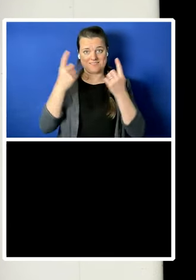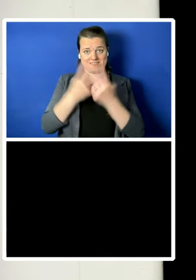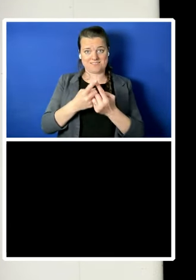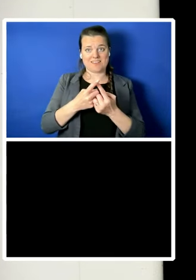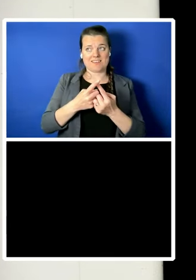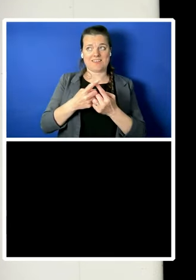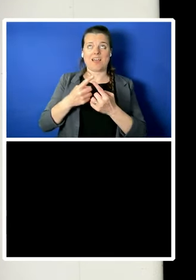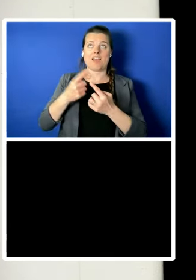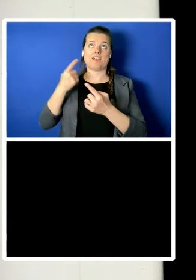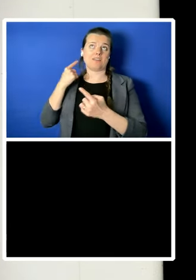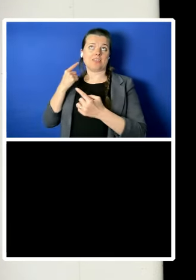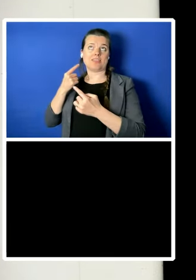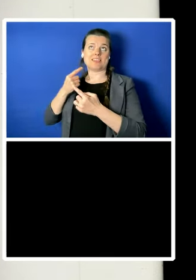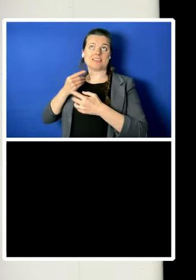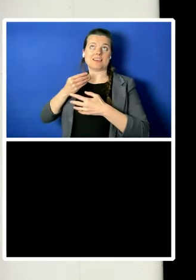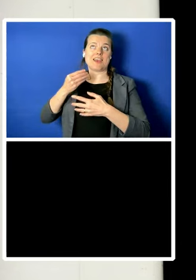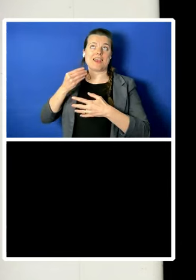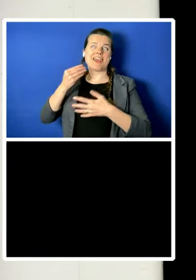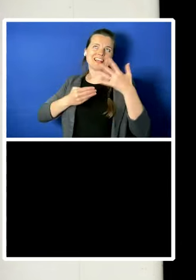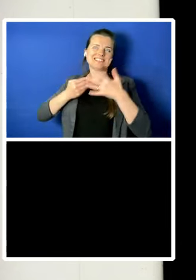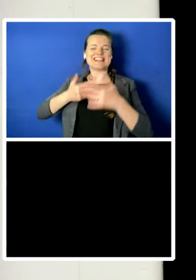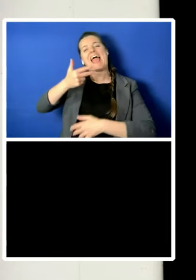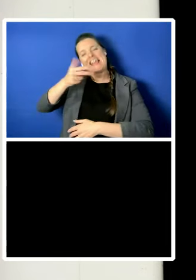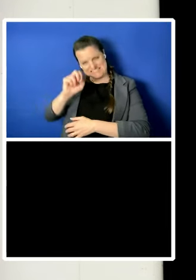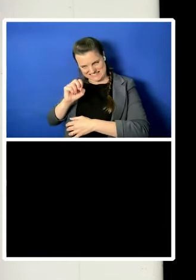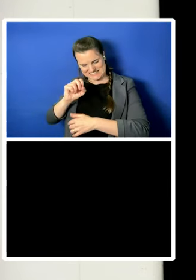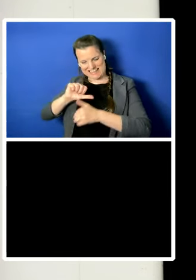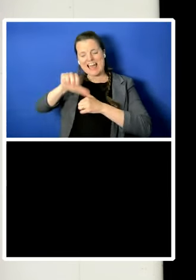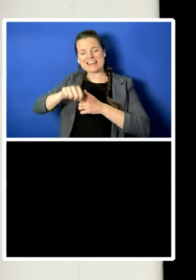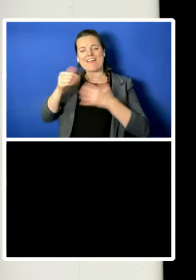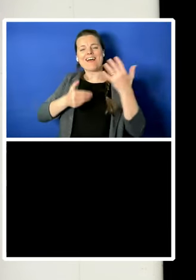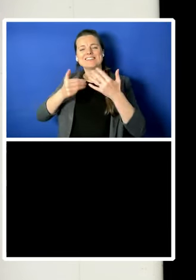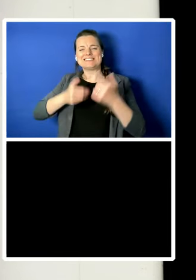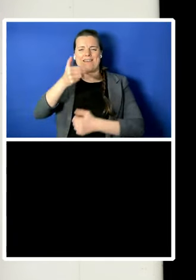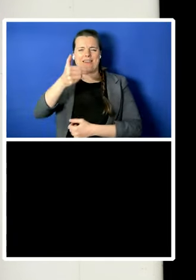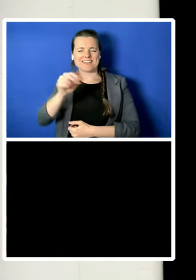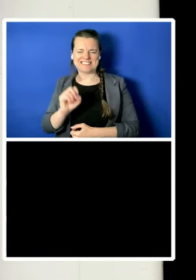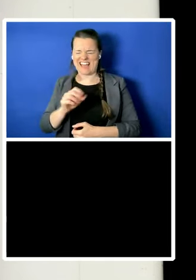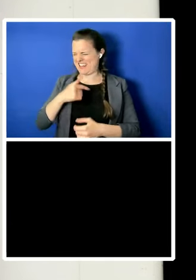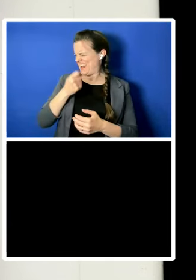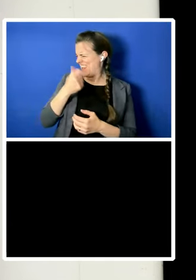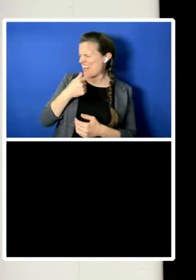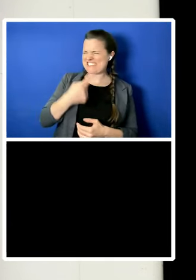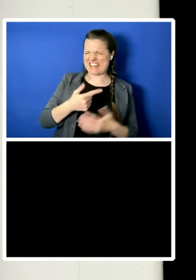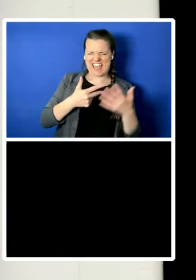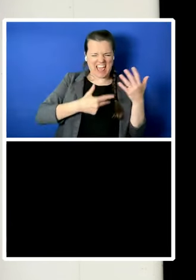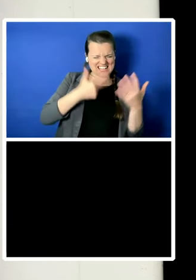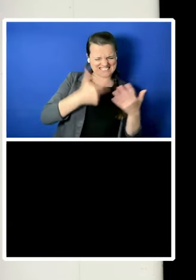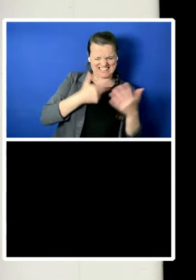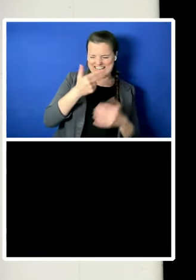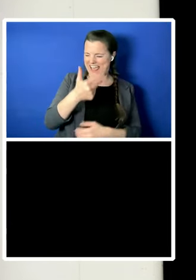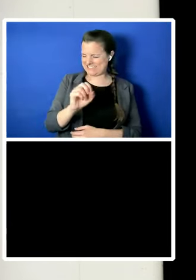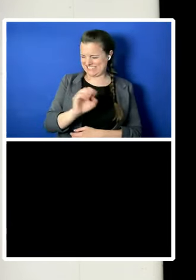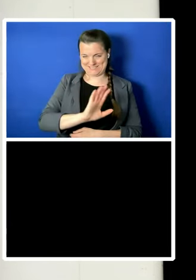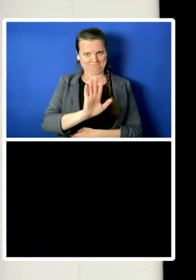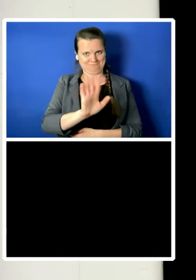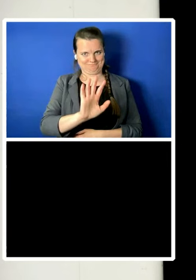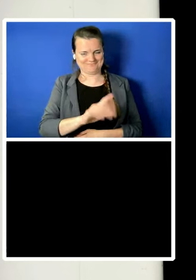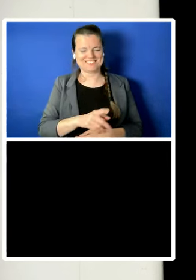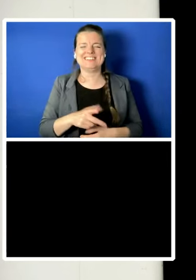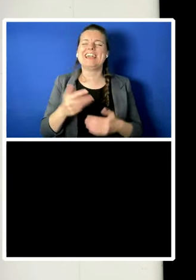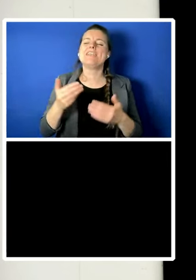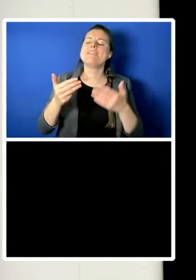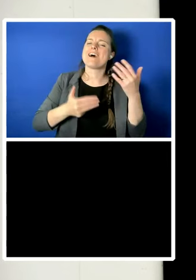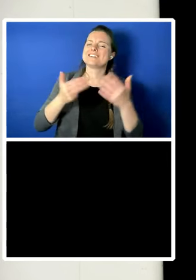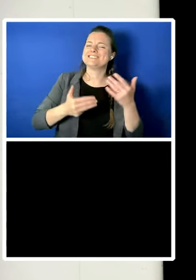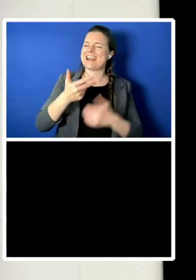1980s and the 1990s. I nearly said 1880s there. And it was right at the end